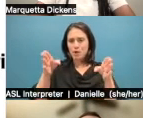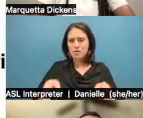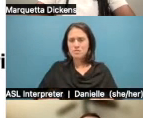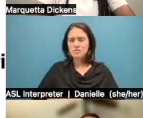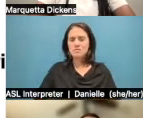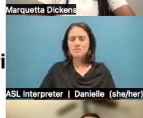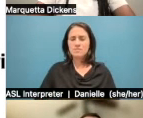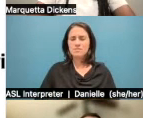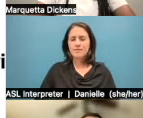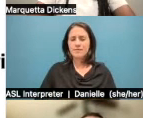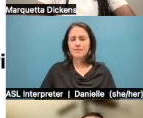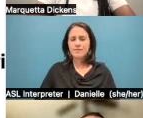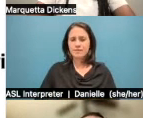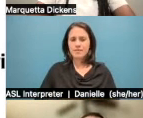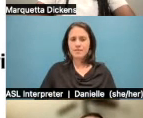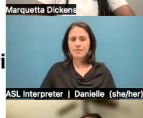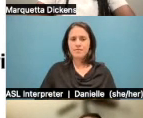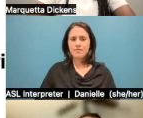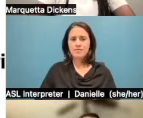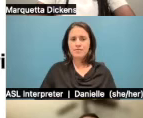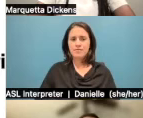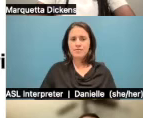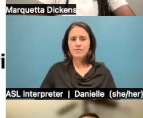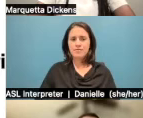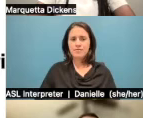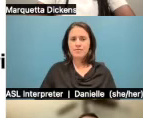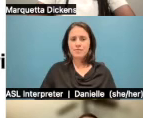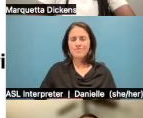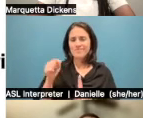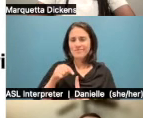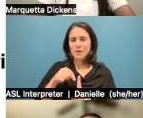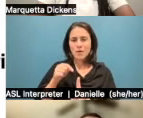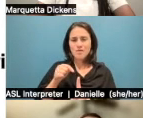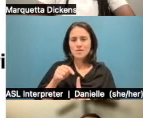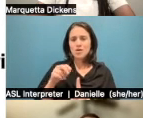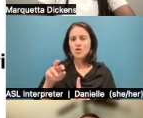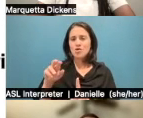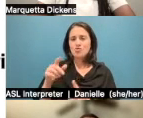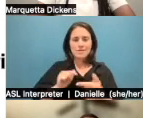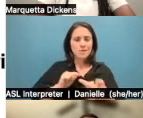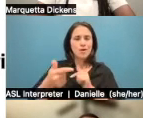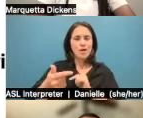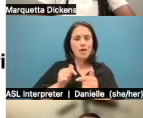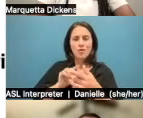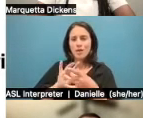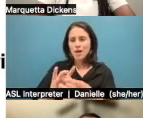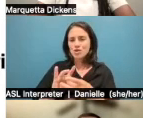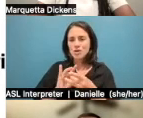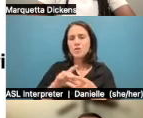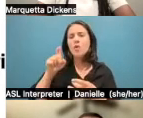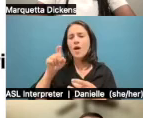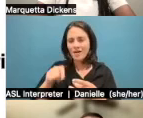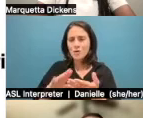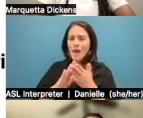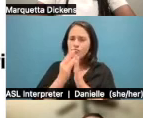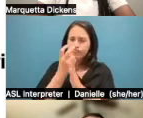Um, you know, make people Prince. But at the core of it, like to have these reciprocal relationships, I feel like you have to be a student of the community that you're reporting